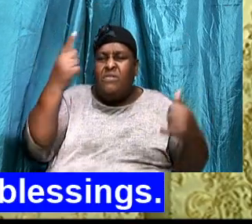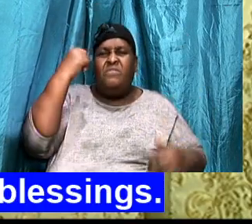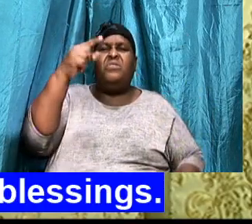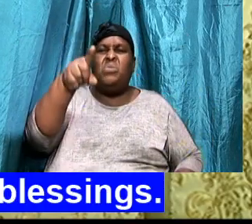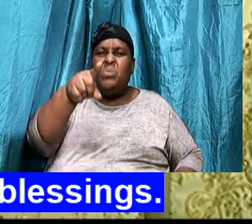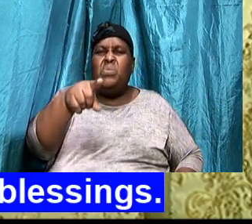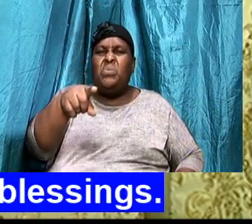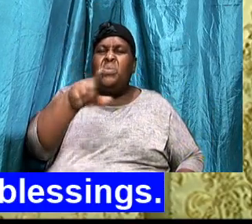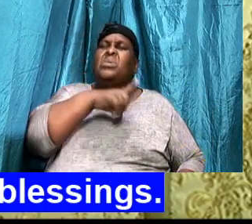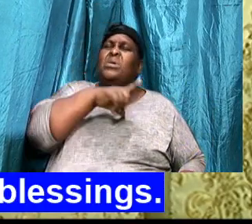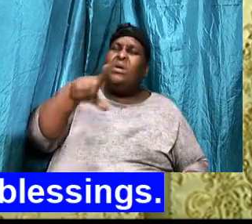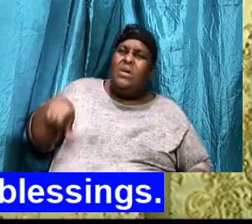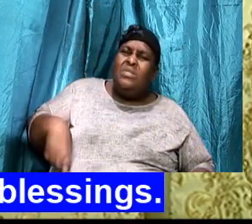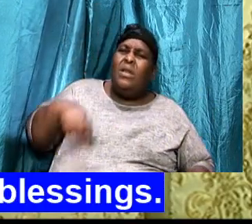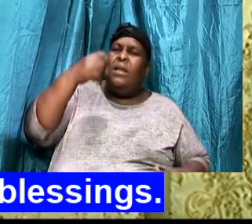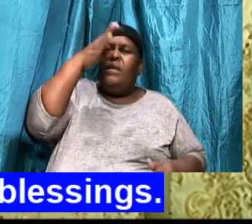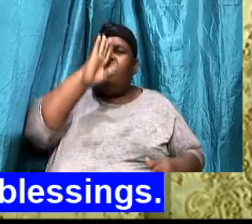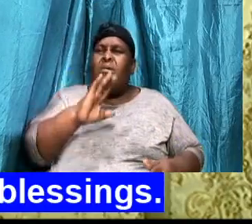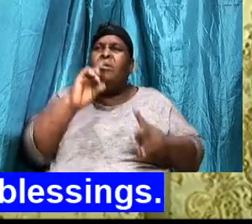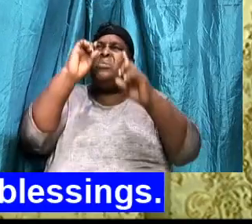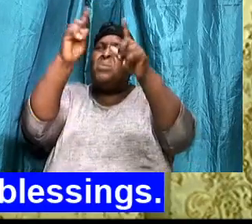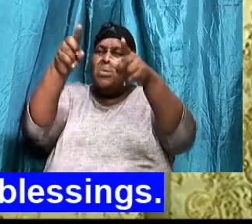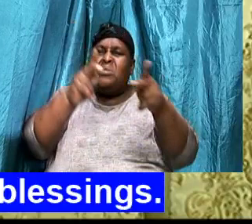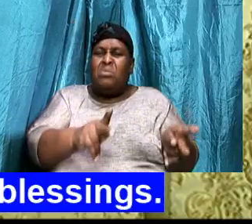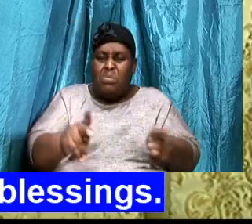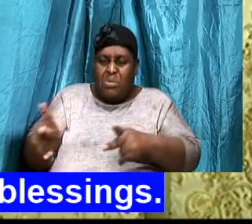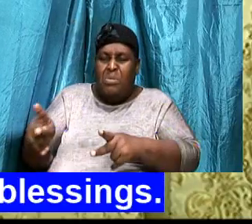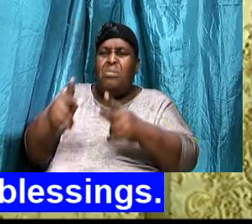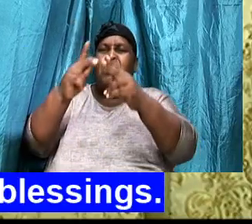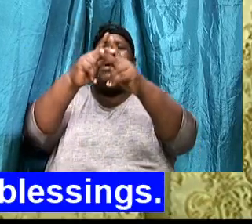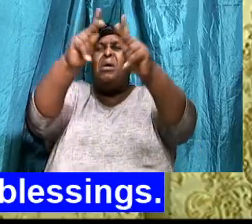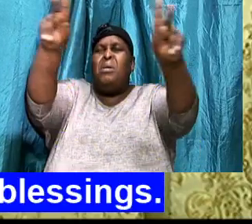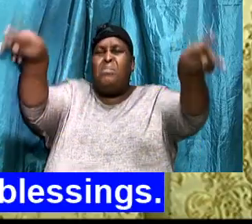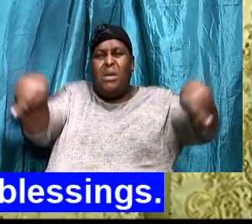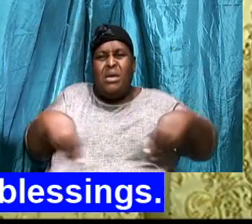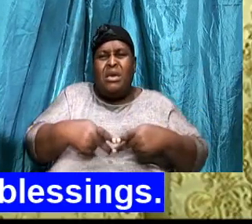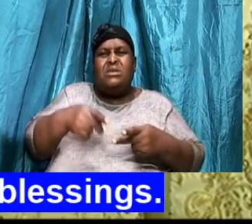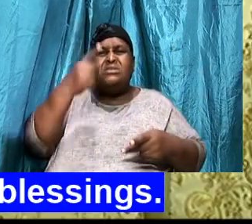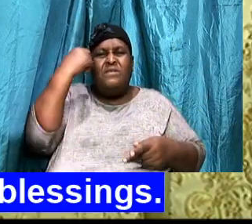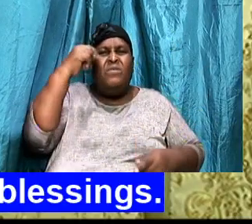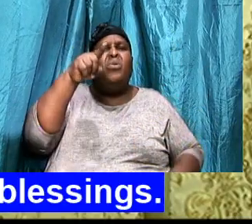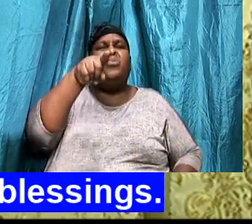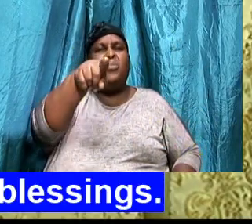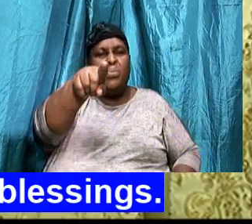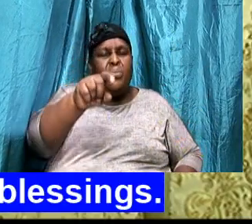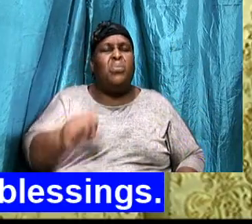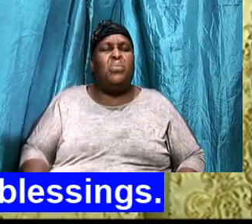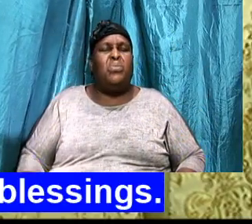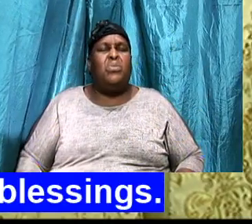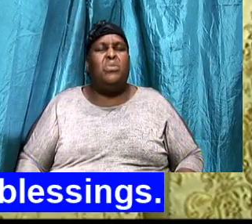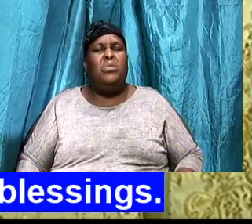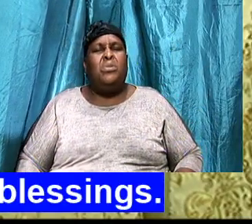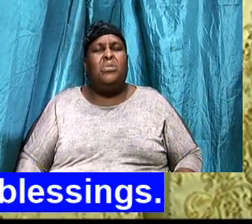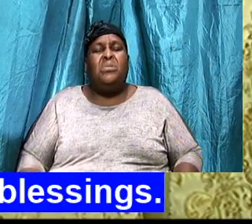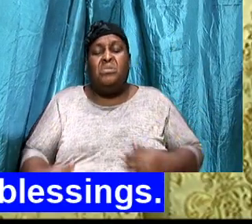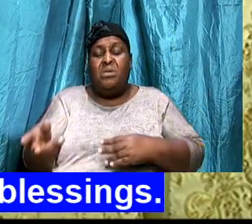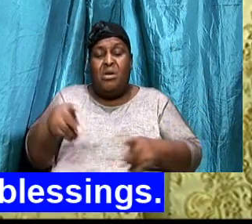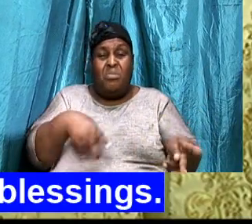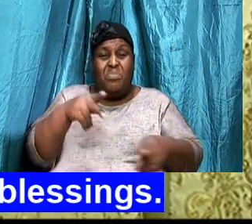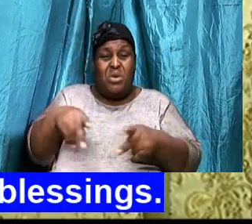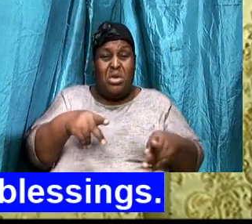God has gone, To prepare, A place for you, They, There are folks, Who spend their time, On earth,